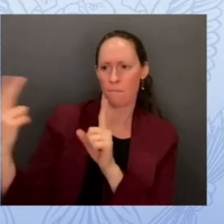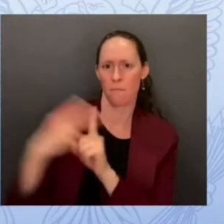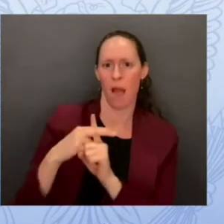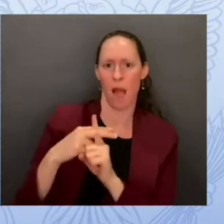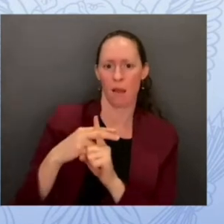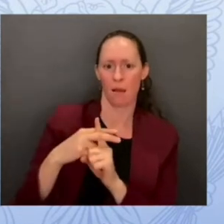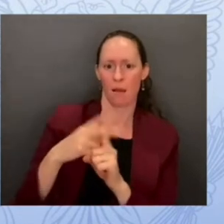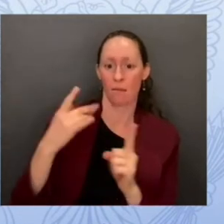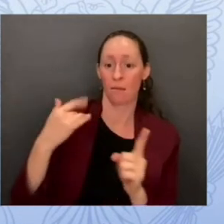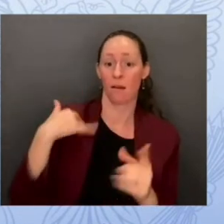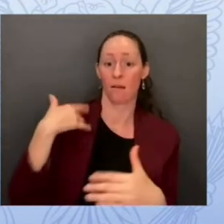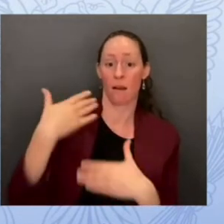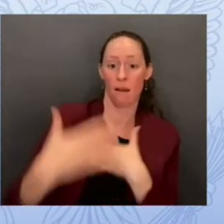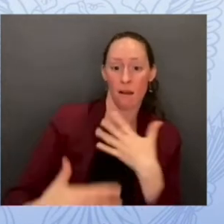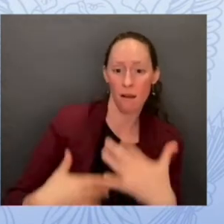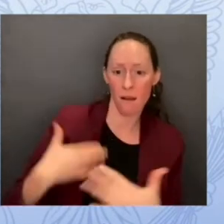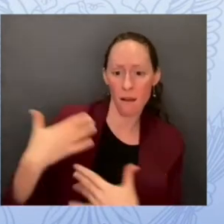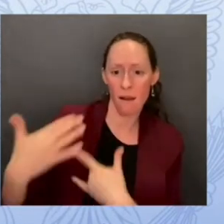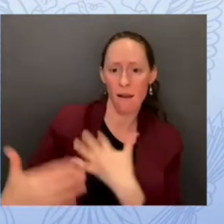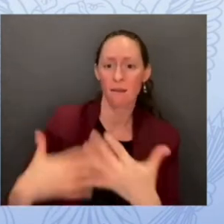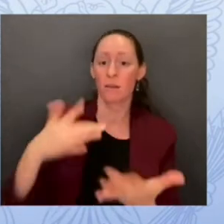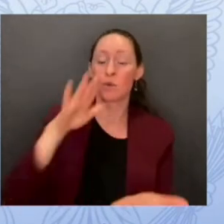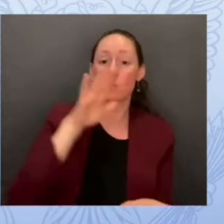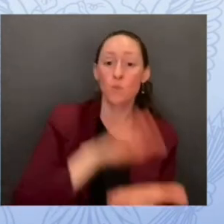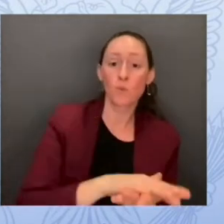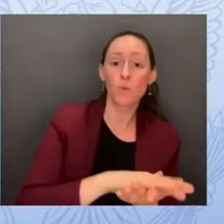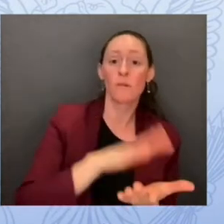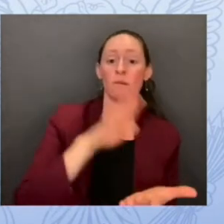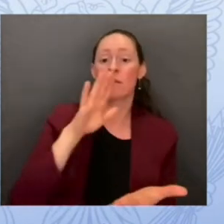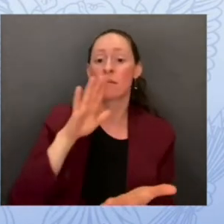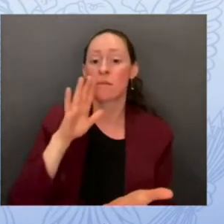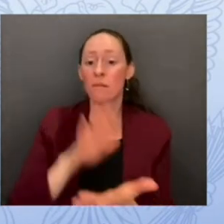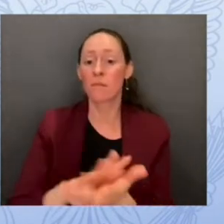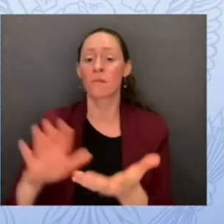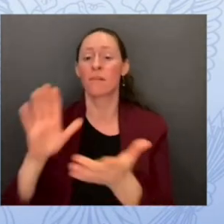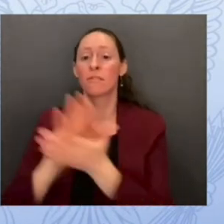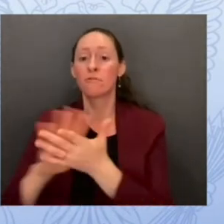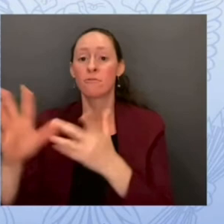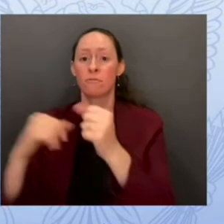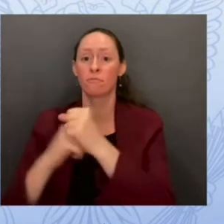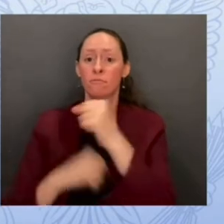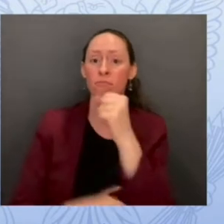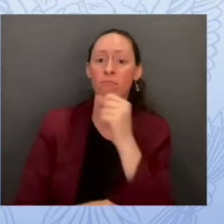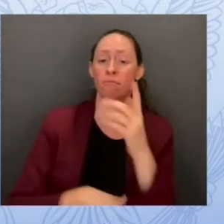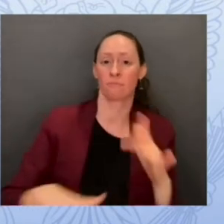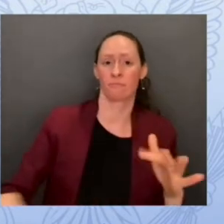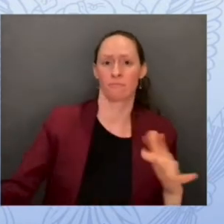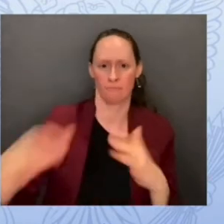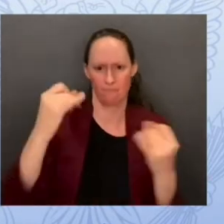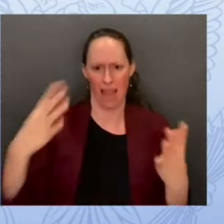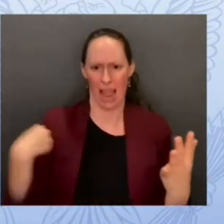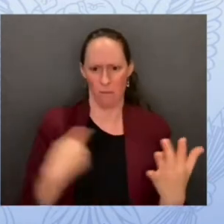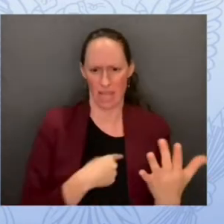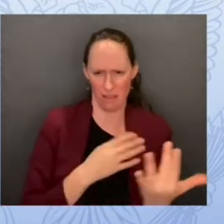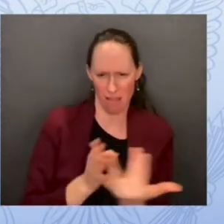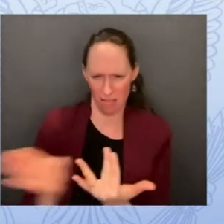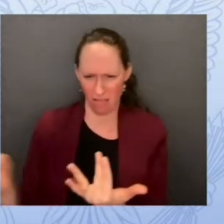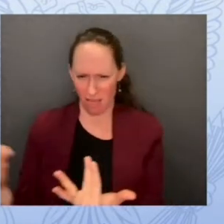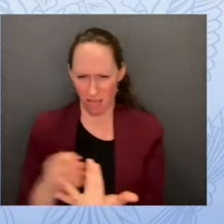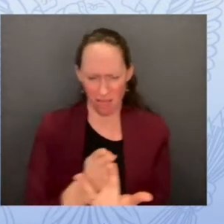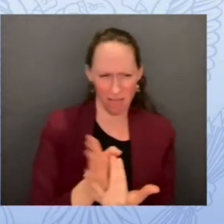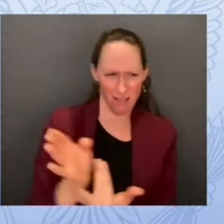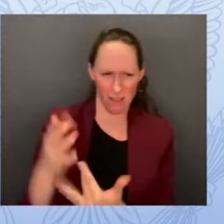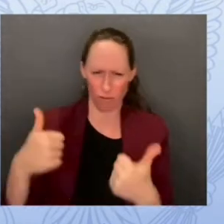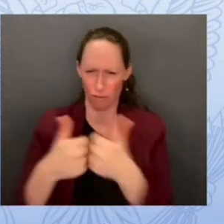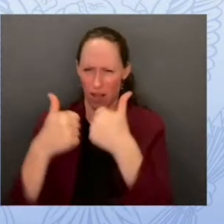through our country it's the foundation upon which we solve some of the big challenges that we all face today and so i set out to build